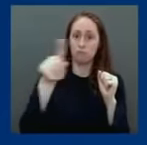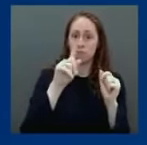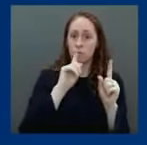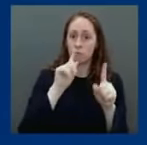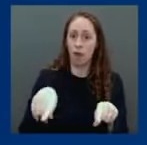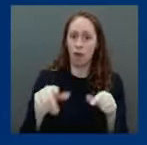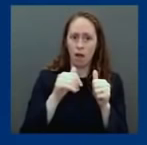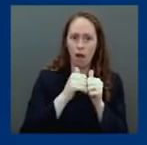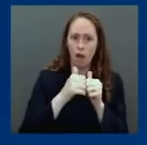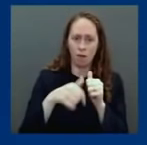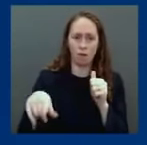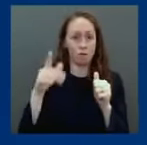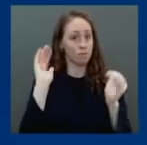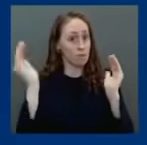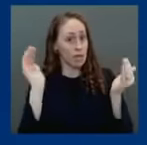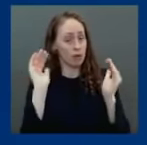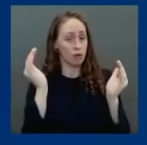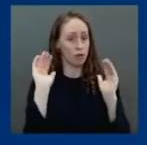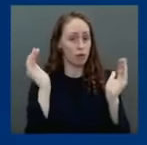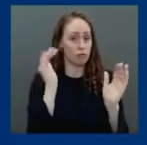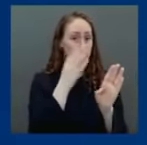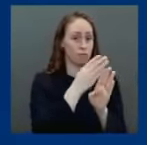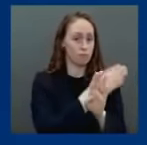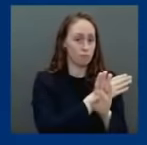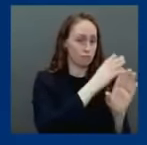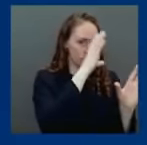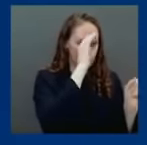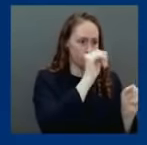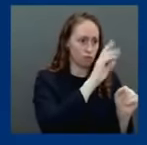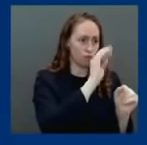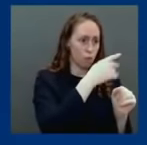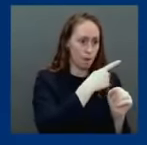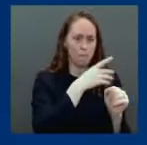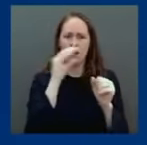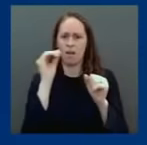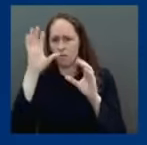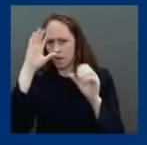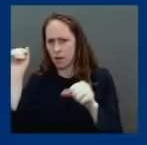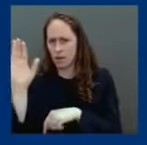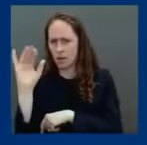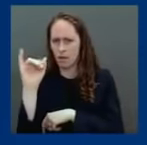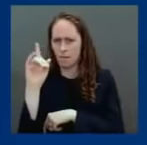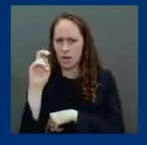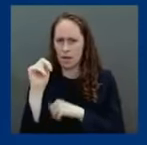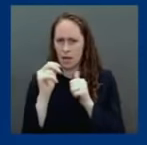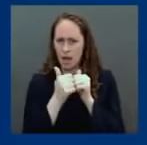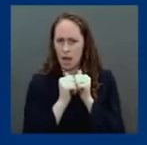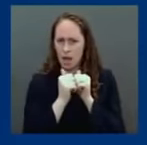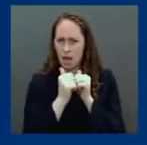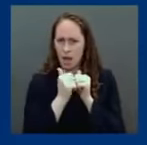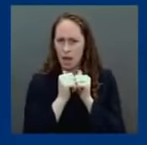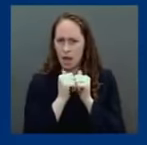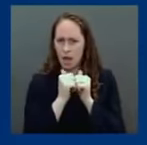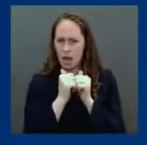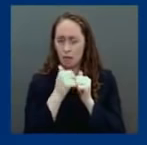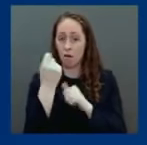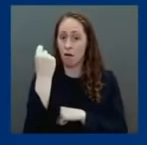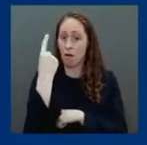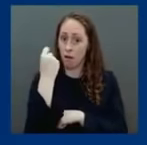Congress, not by the White House. And I'm wondering to Jeff, is this something that the president supports?